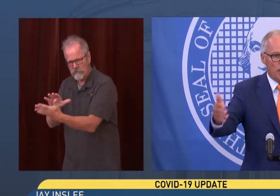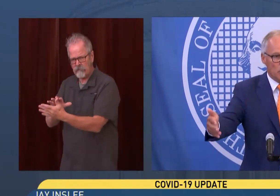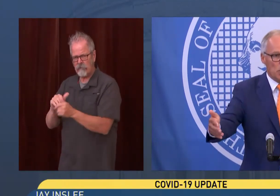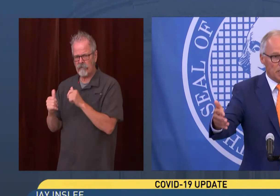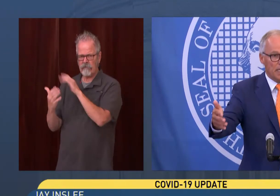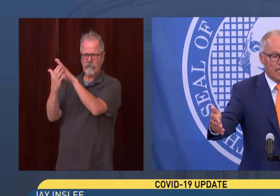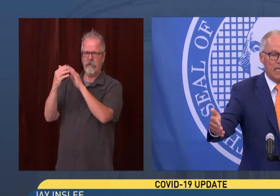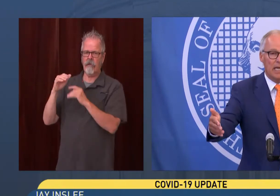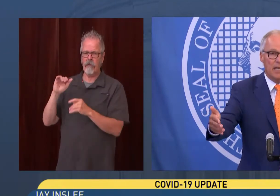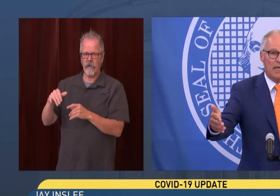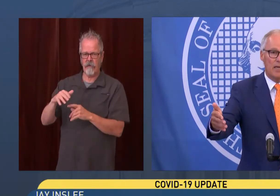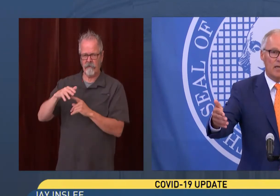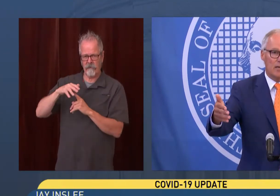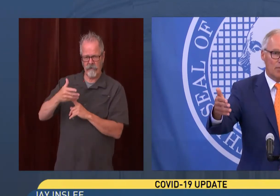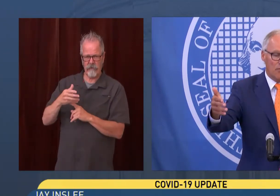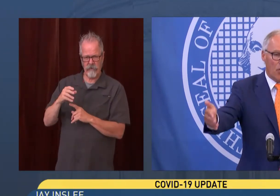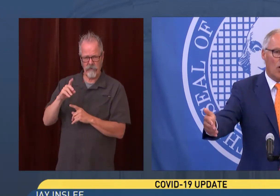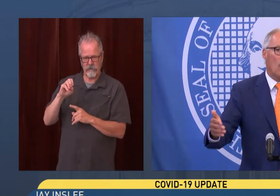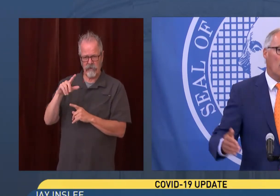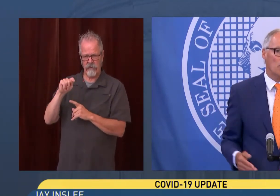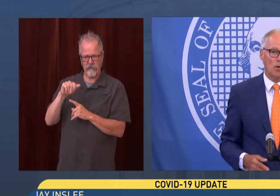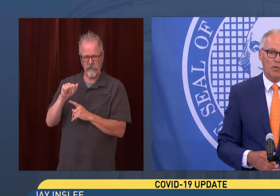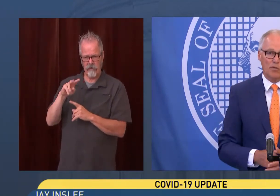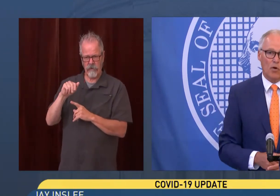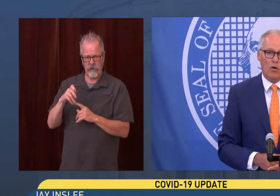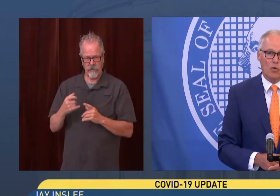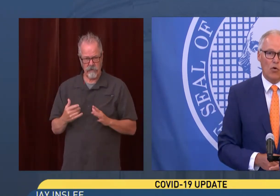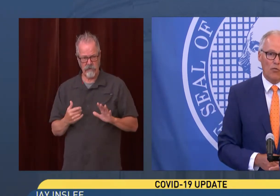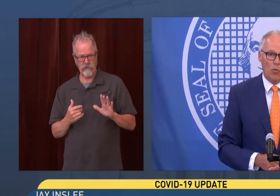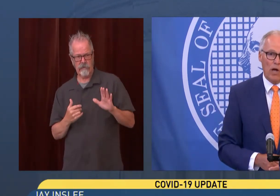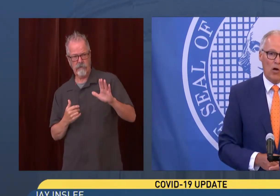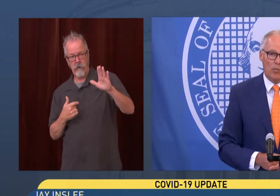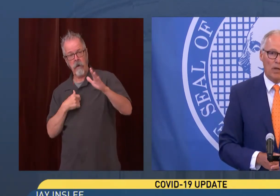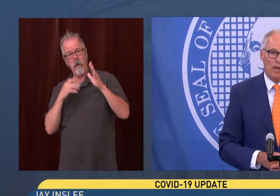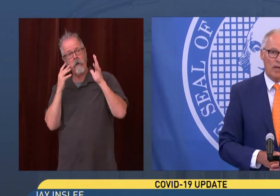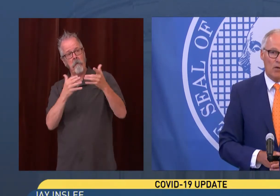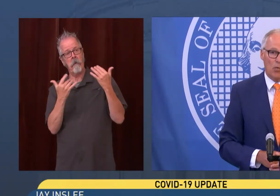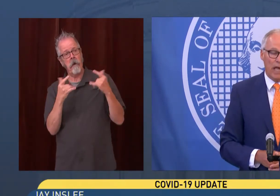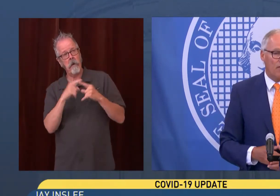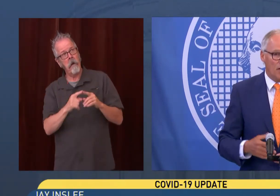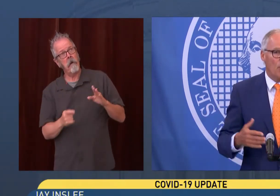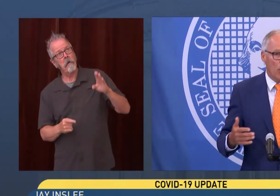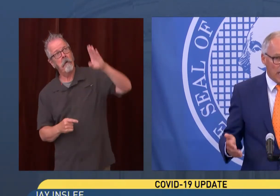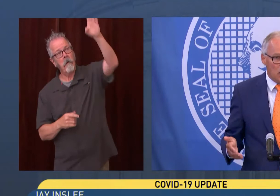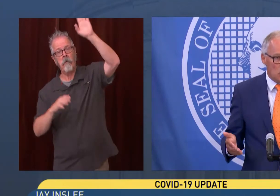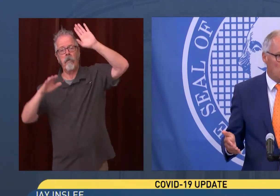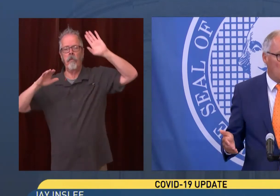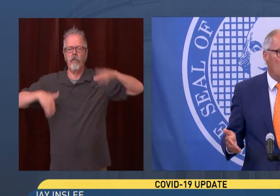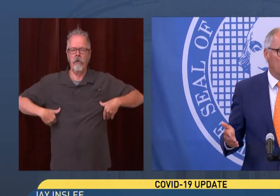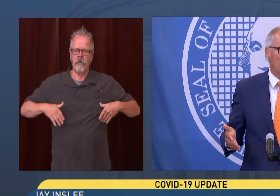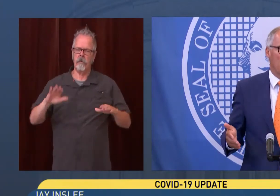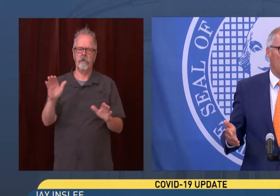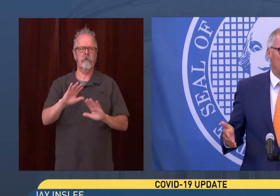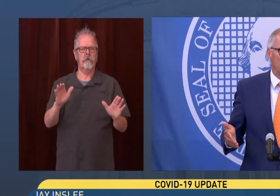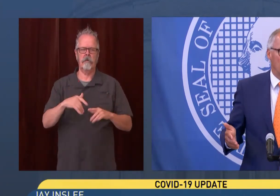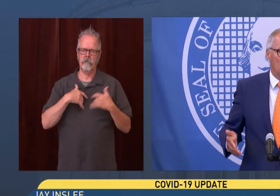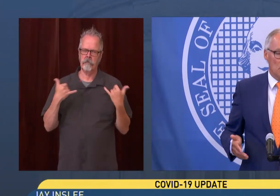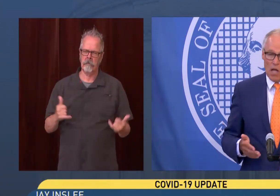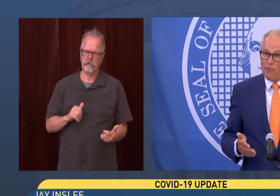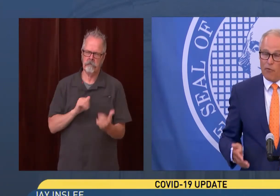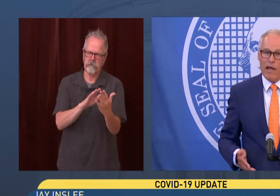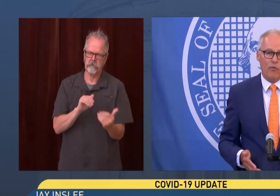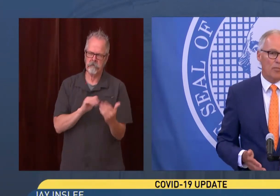for these new measures to kick in before our hospitals are overwhelmed. We have some weeks to accomplish that.